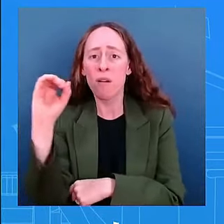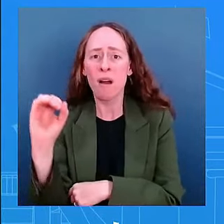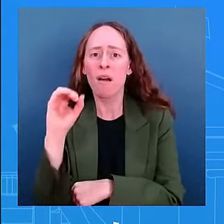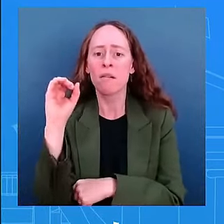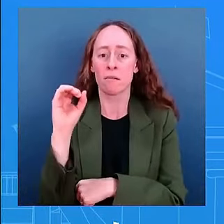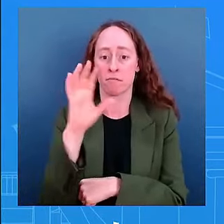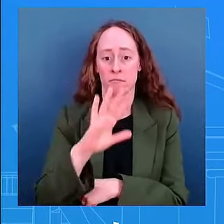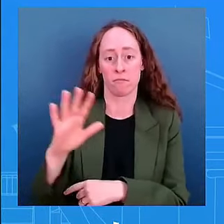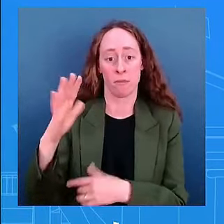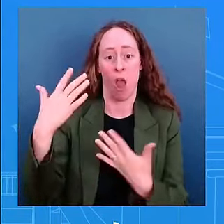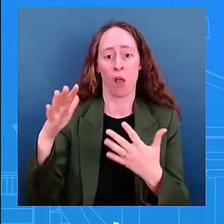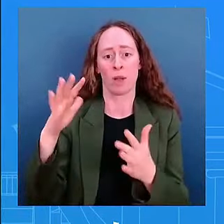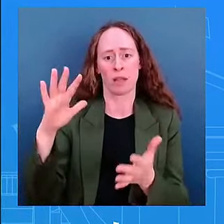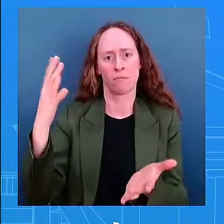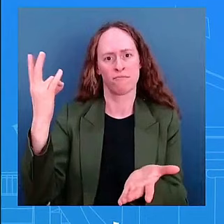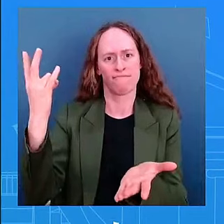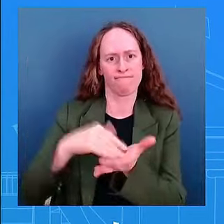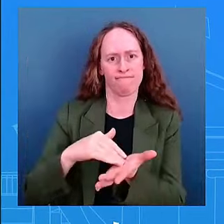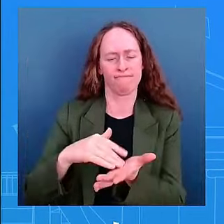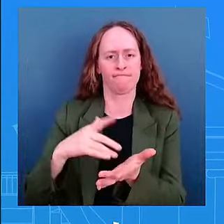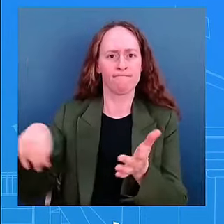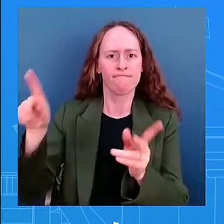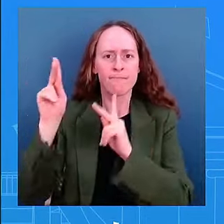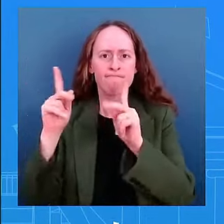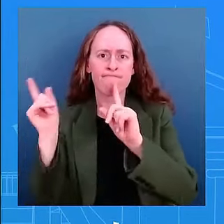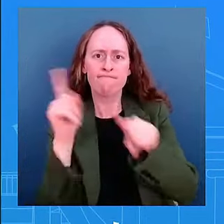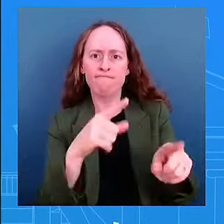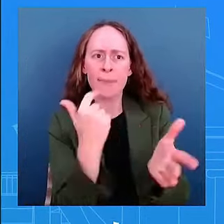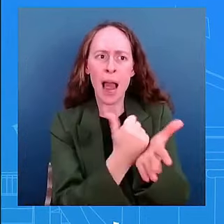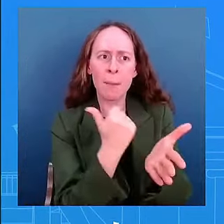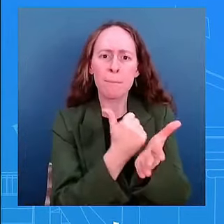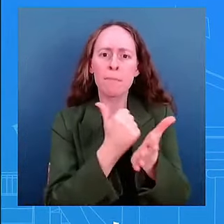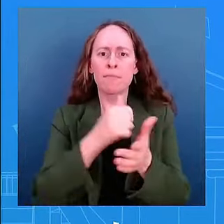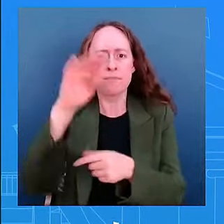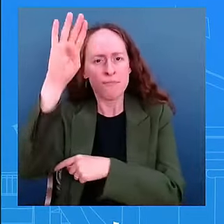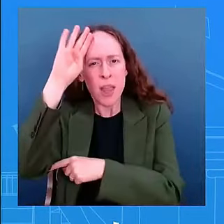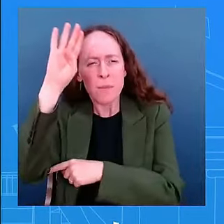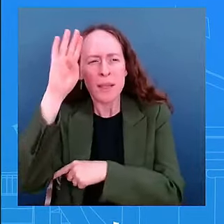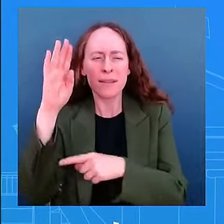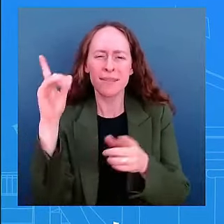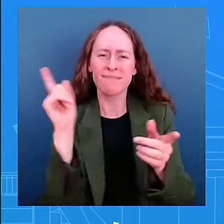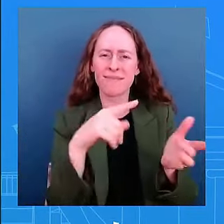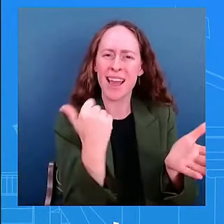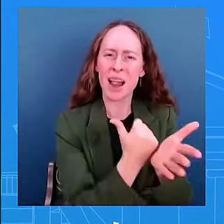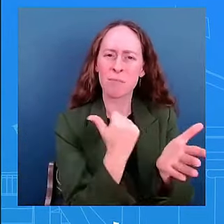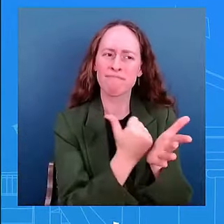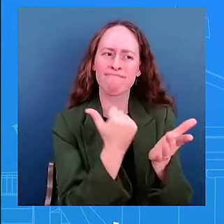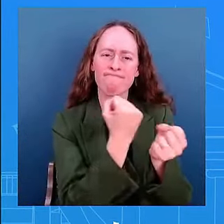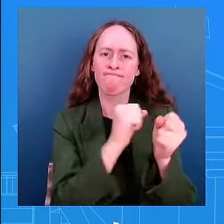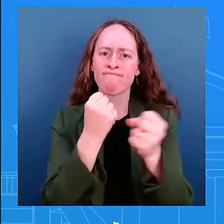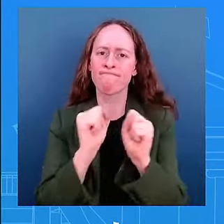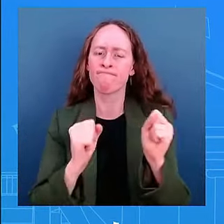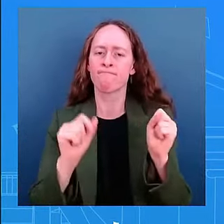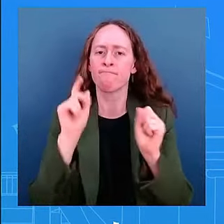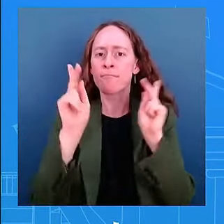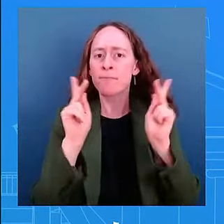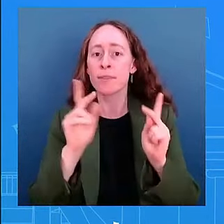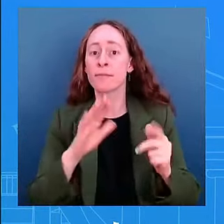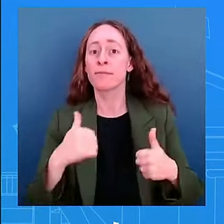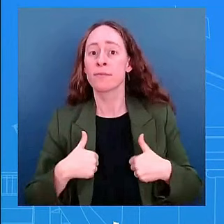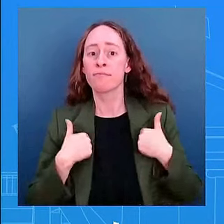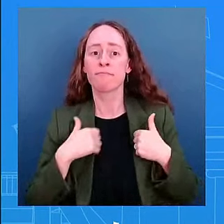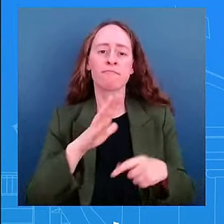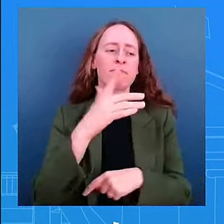department of the interior are on the ground across california and the pacific northwest helping fight the